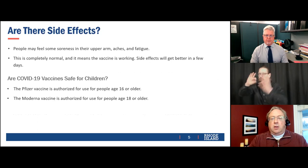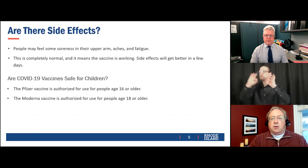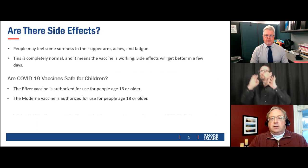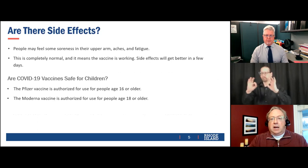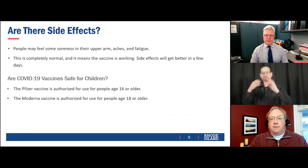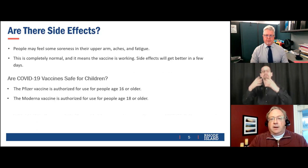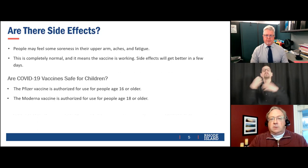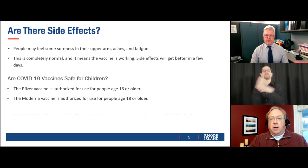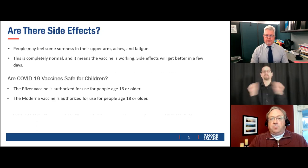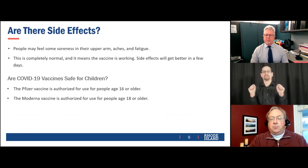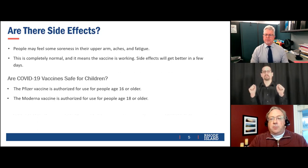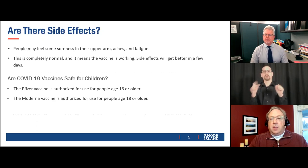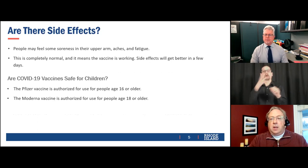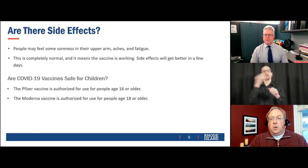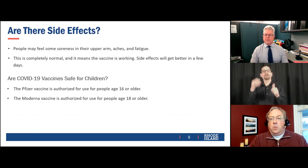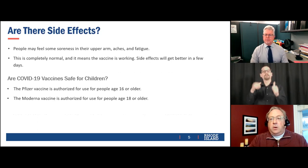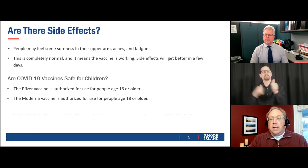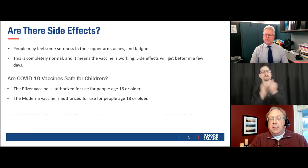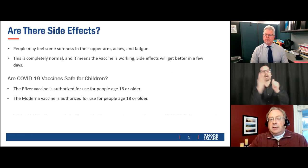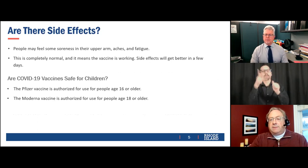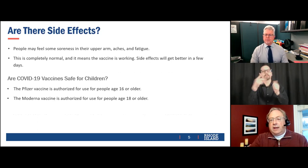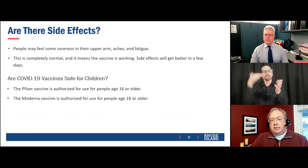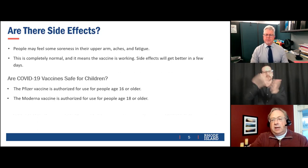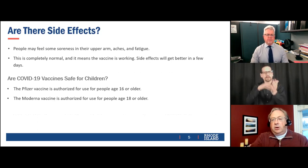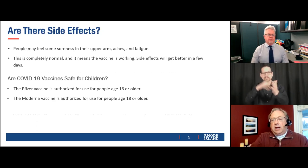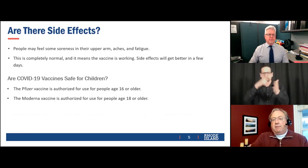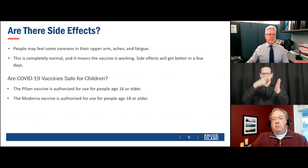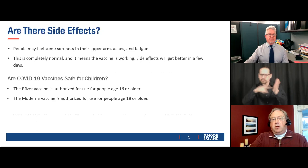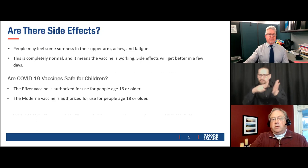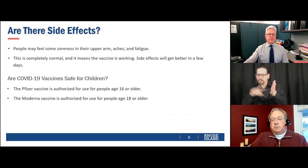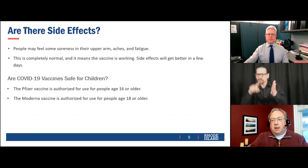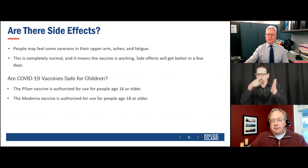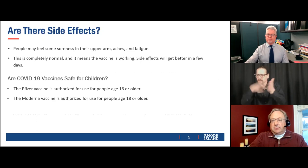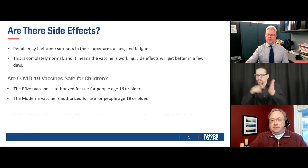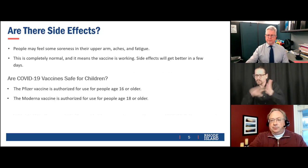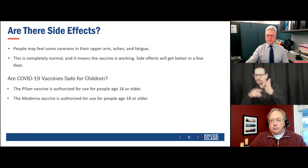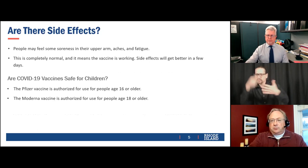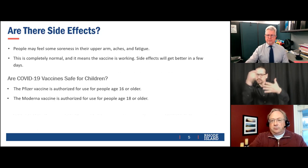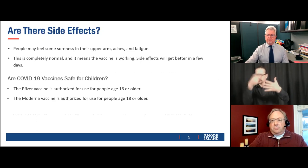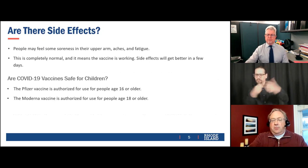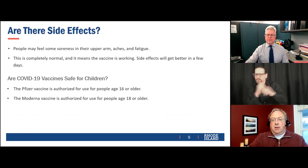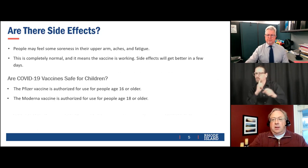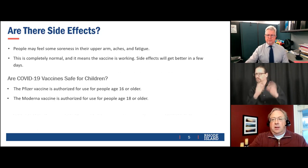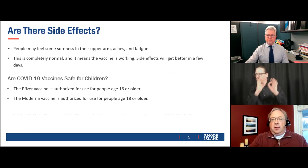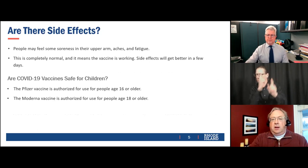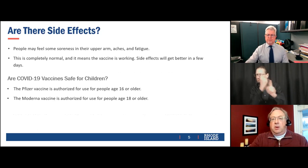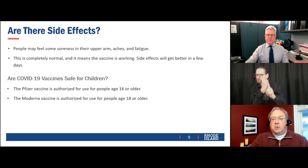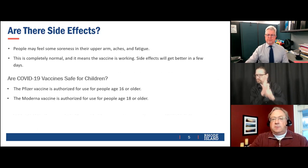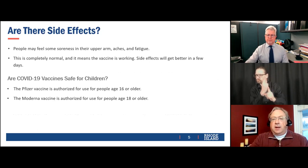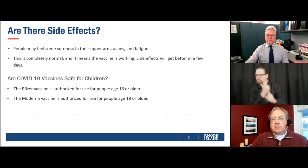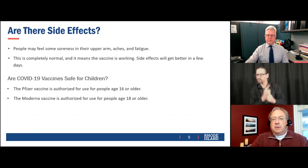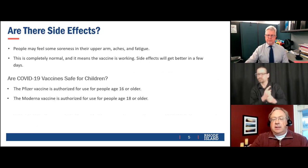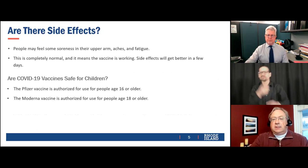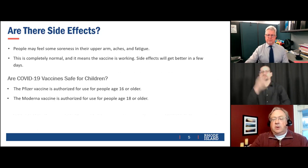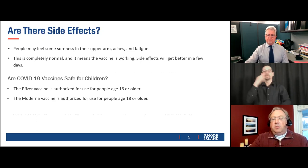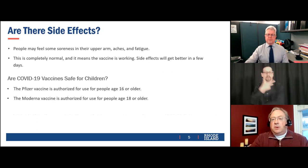Are there side effects? Well, when you get this vaccine, you're going to have an immune response. An immune